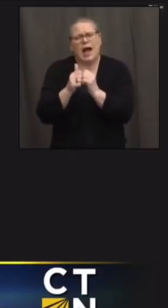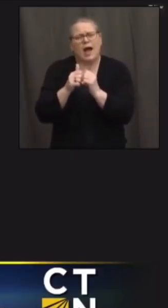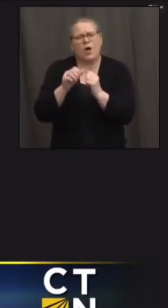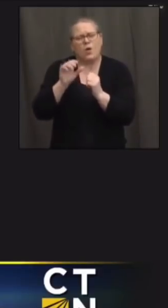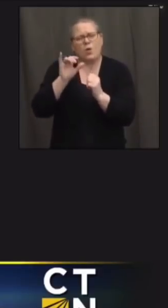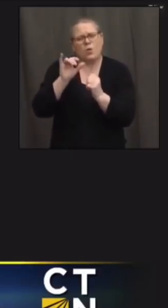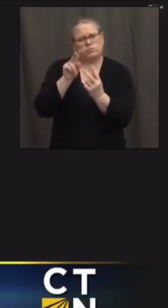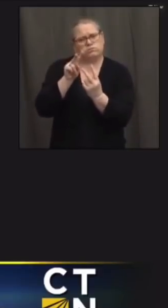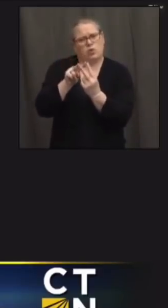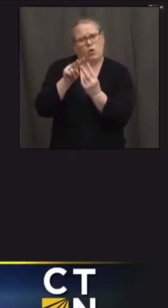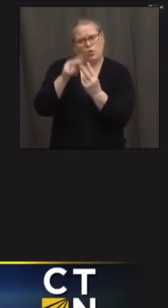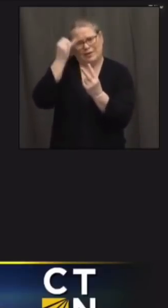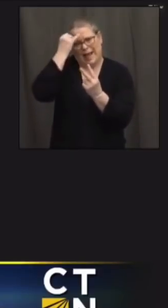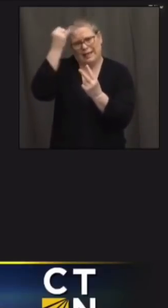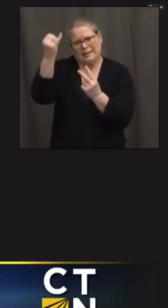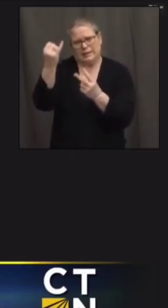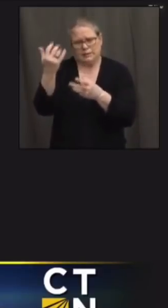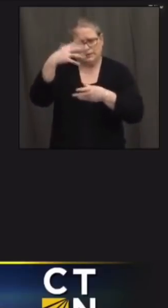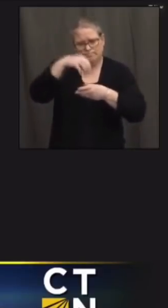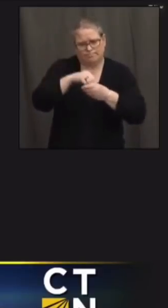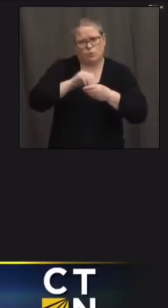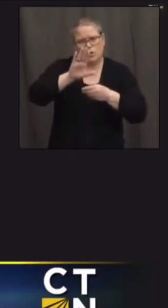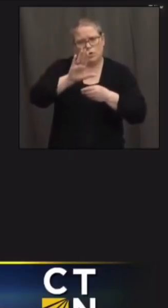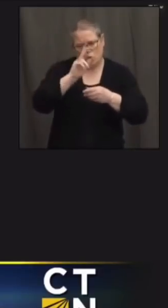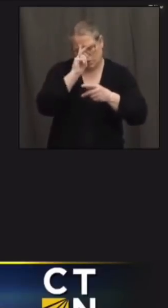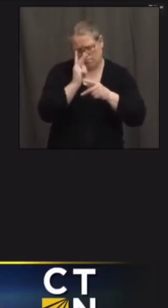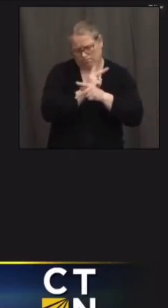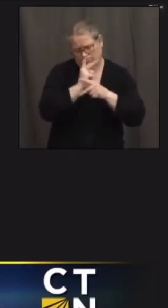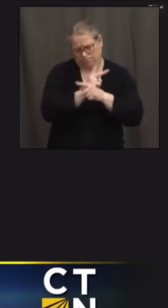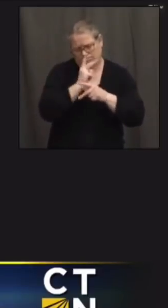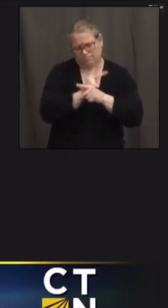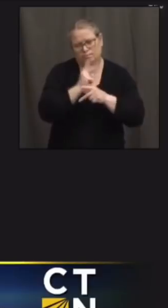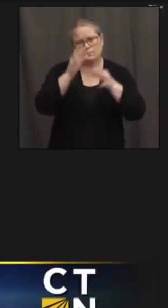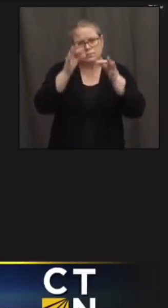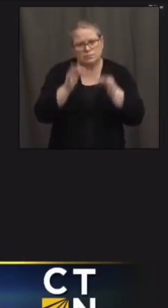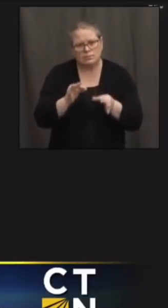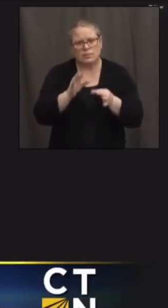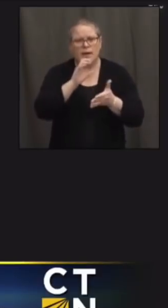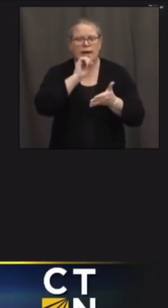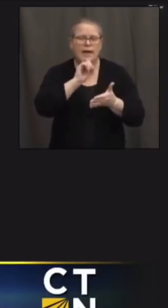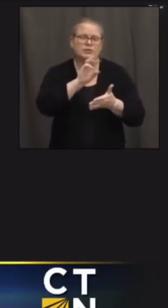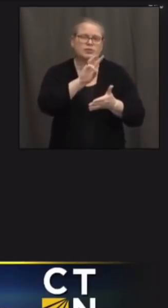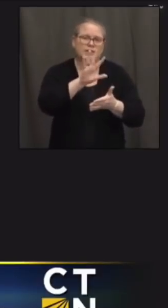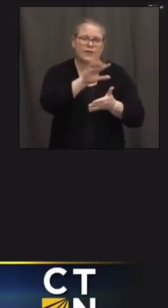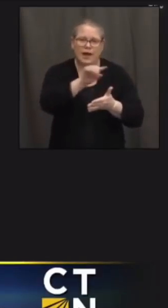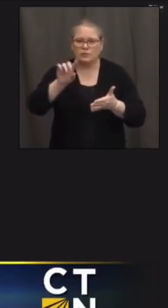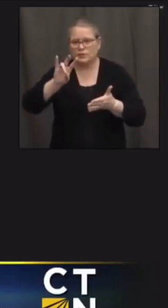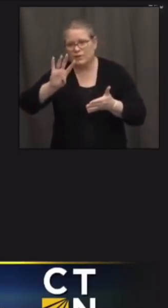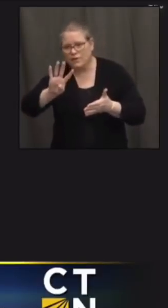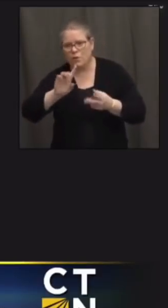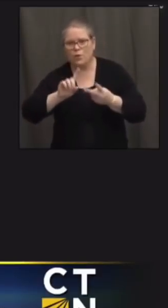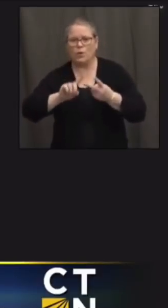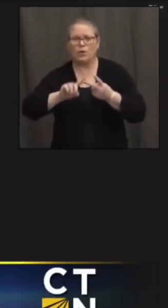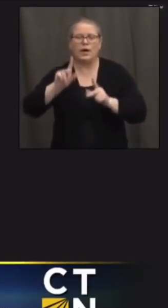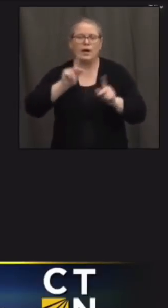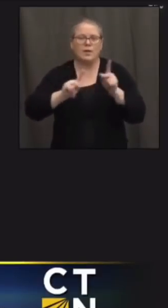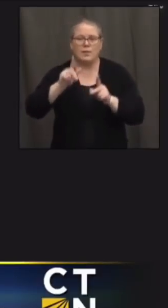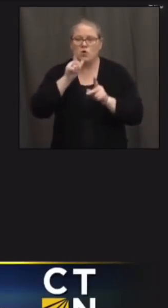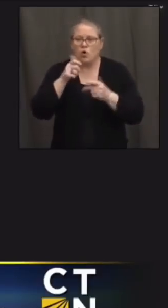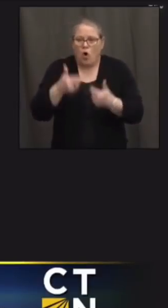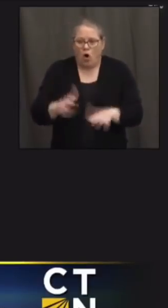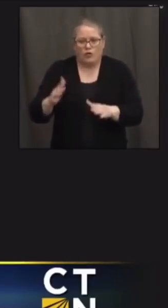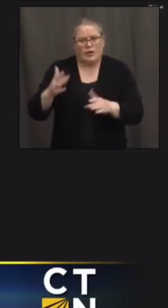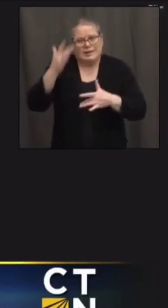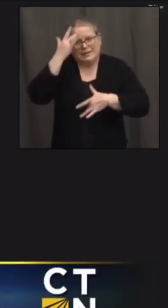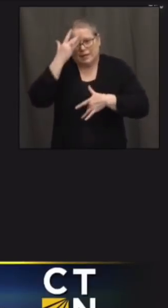groups we mentioned in terms of you know the 65 to 74 people with pre-existing conditions um uh